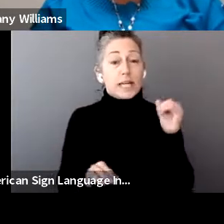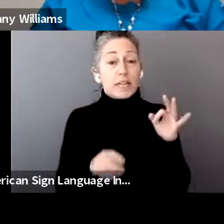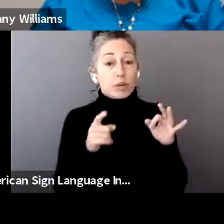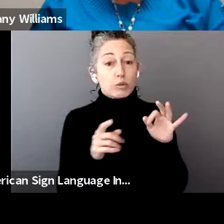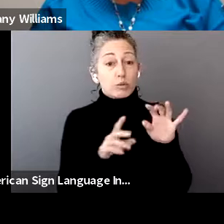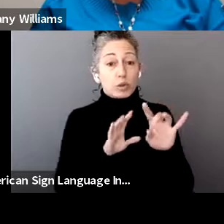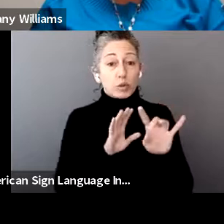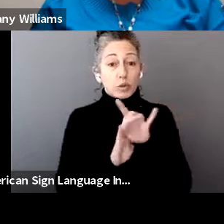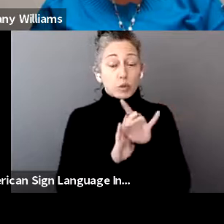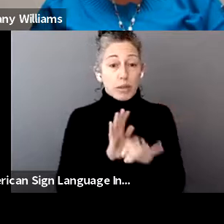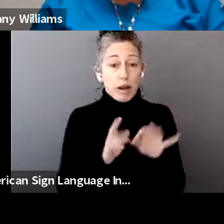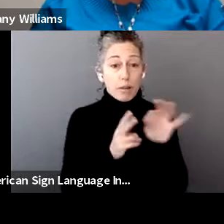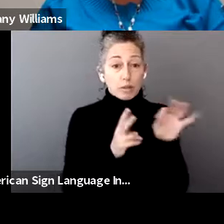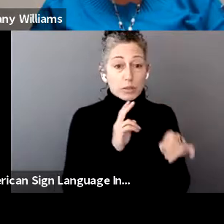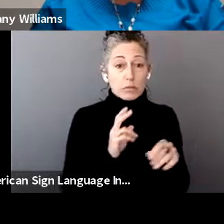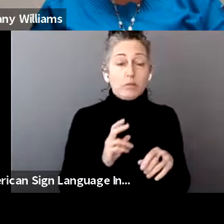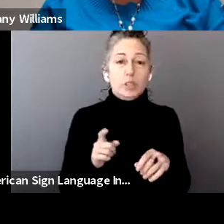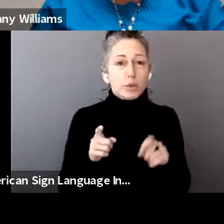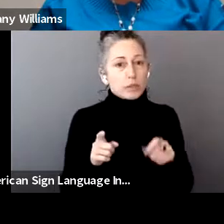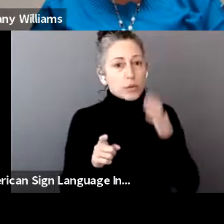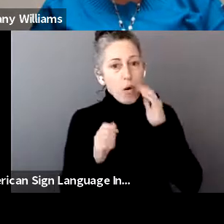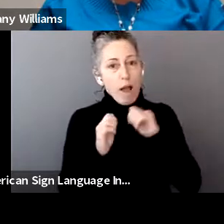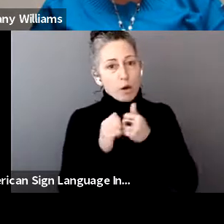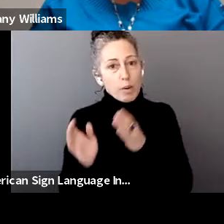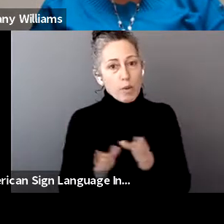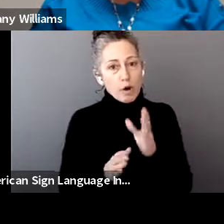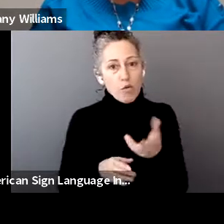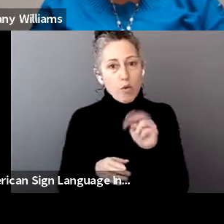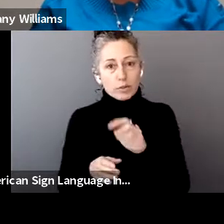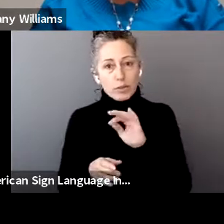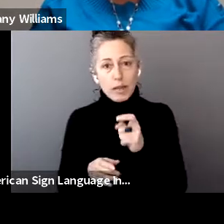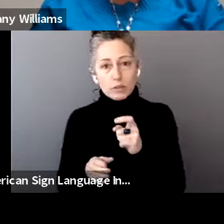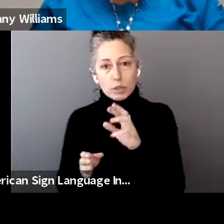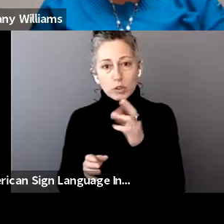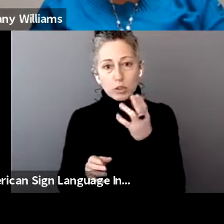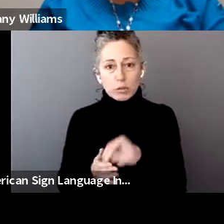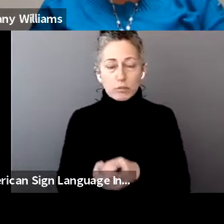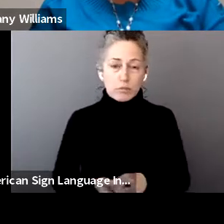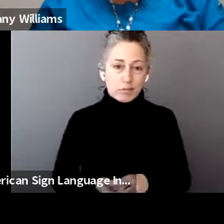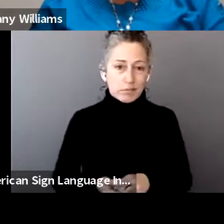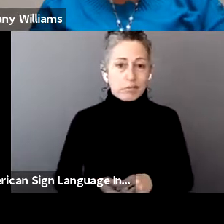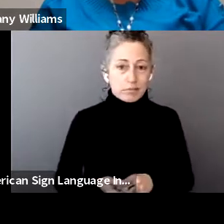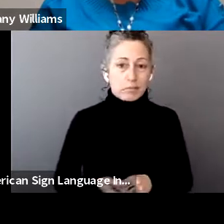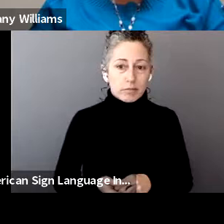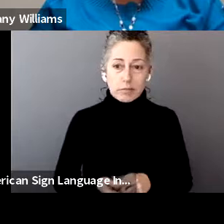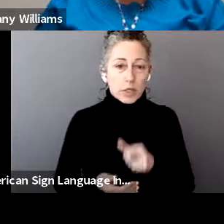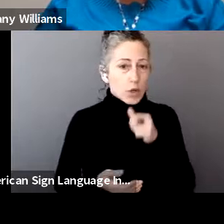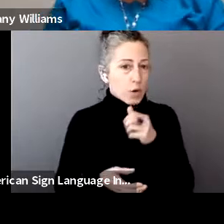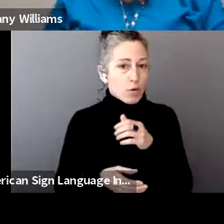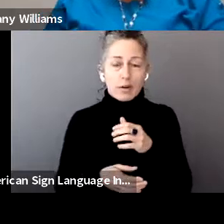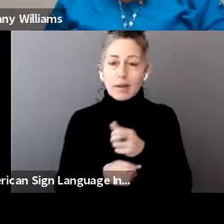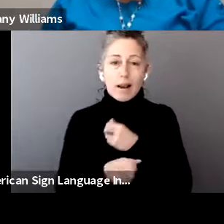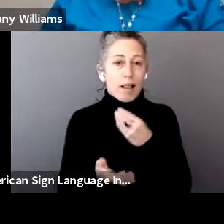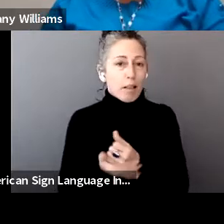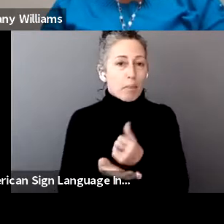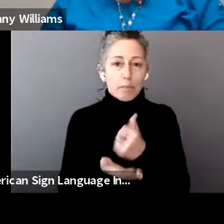option, you should know how to prepare your own tax return. So you don't get help along the way to